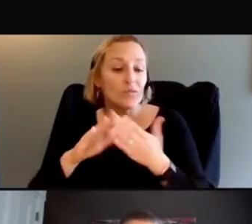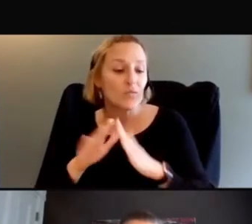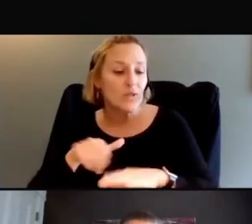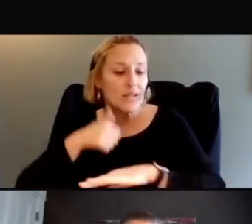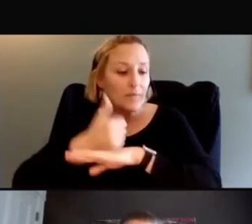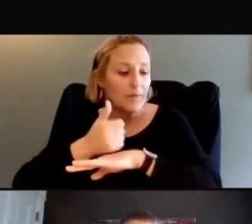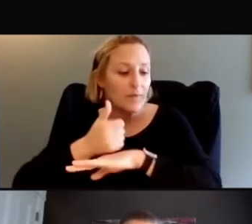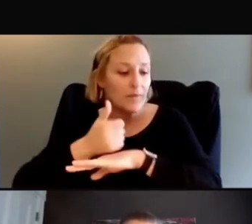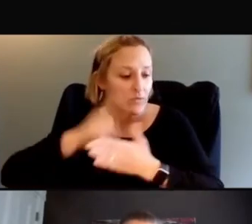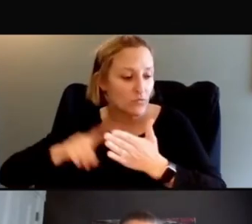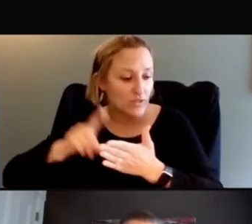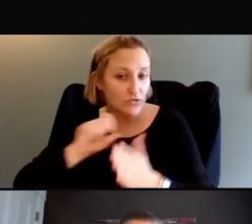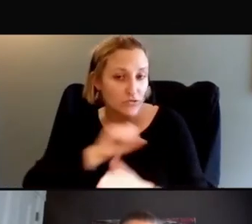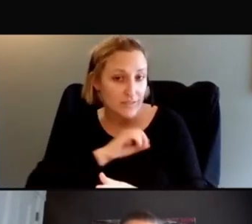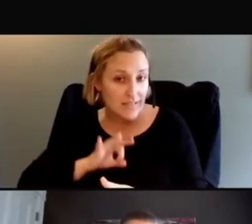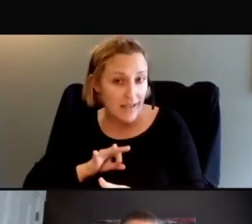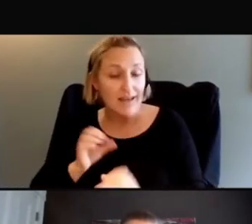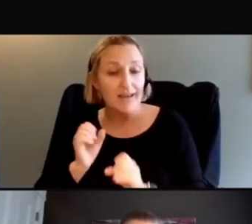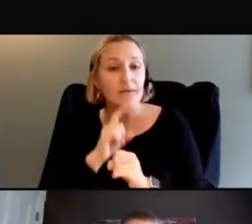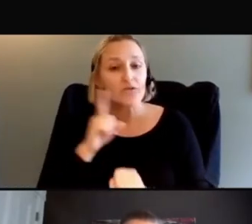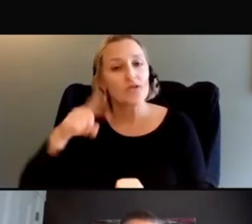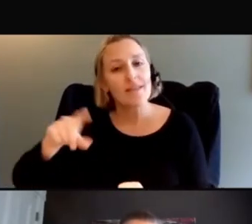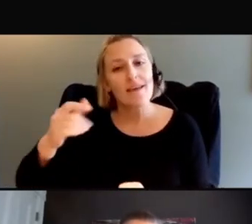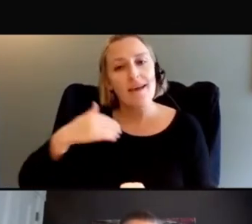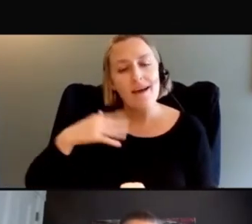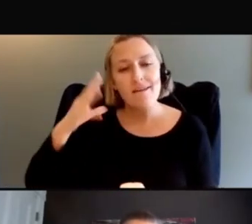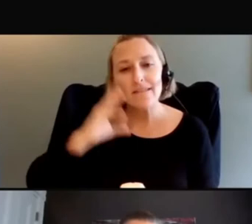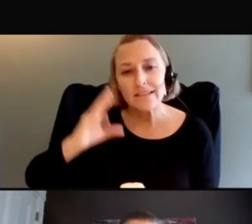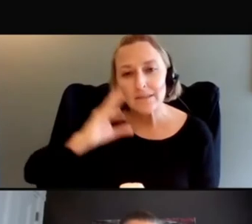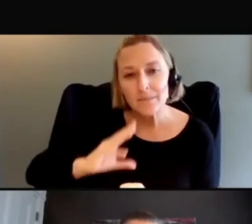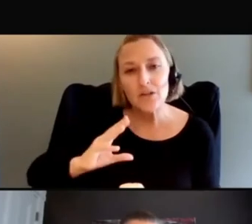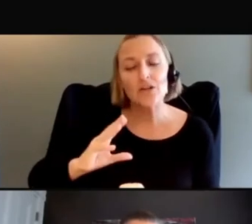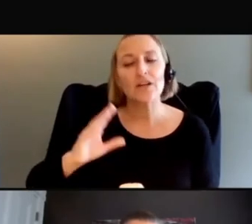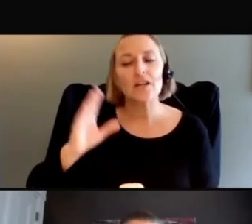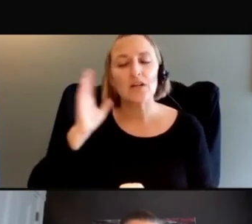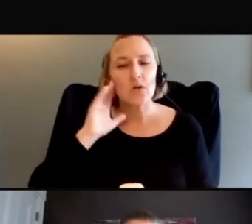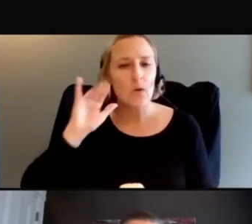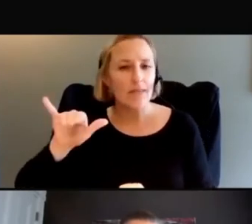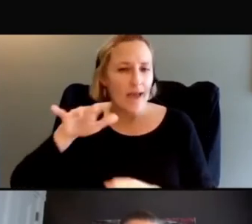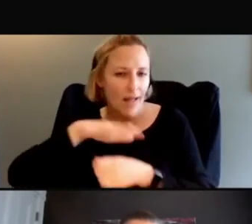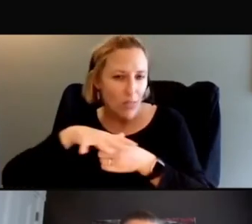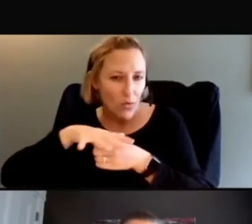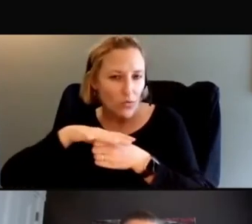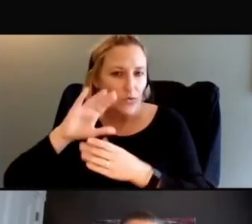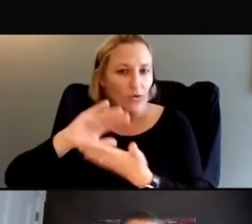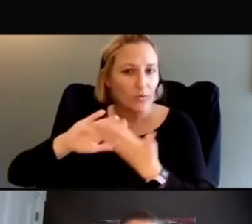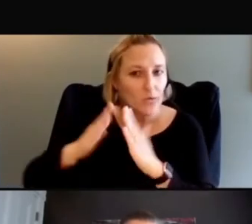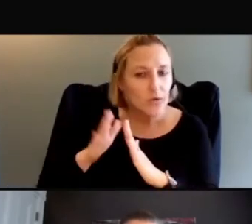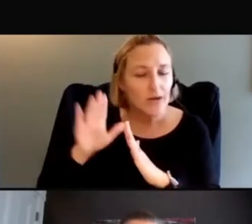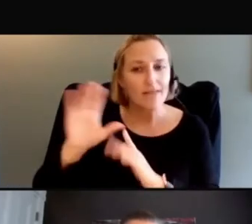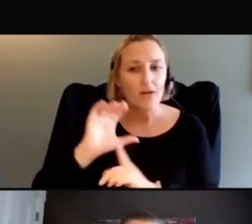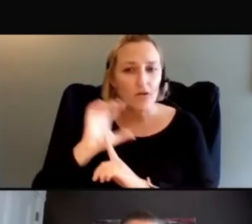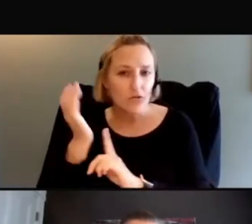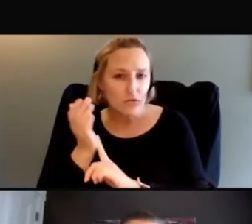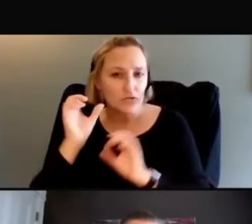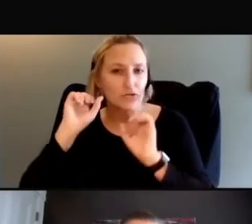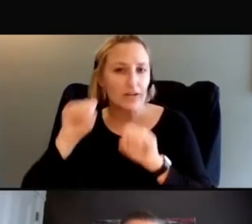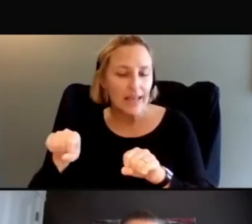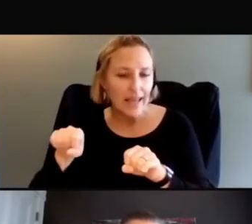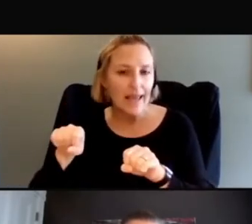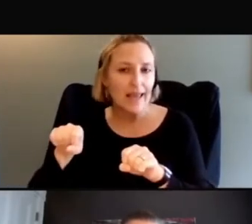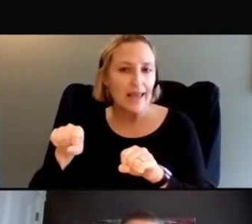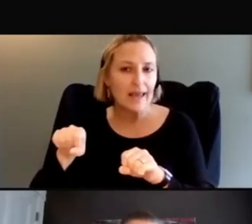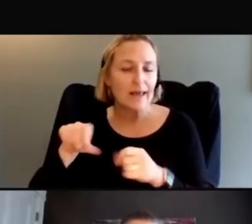have the experience and the awareness of the local community culture. So, they can kind of act as a conduit between